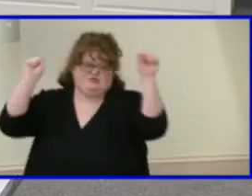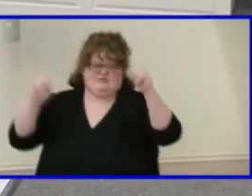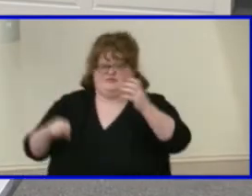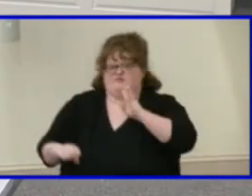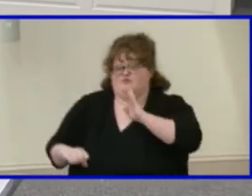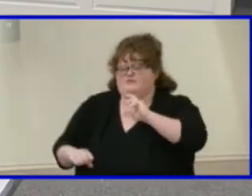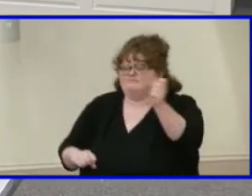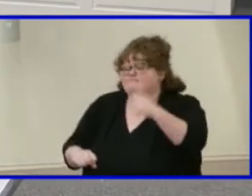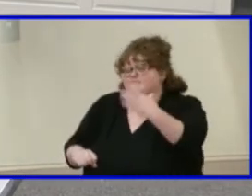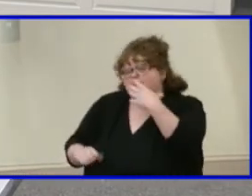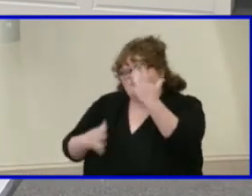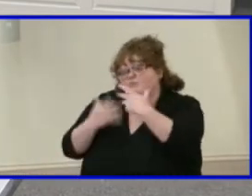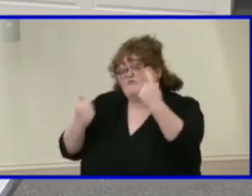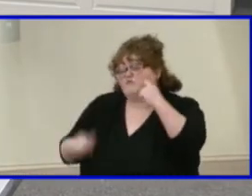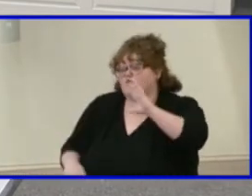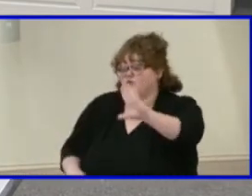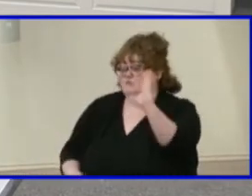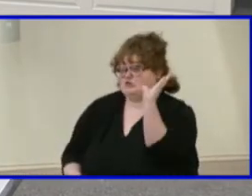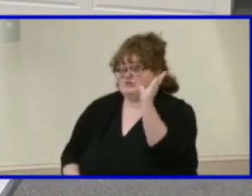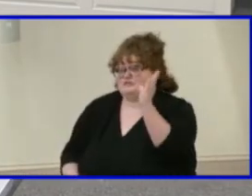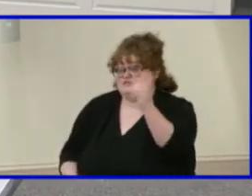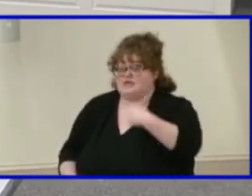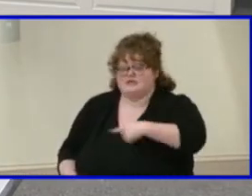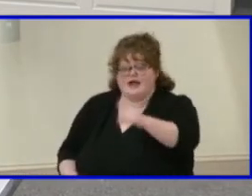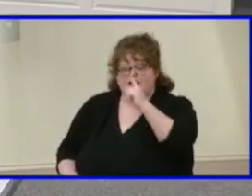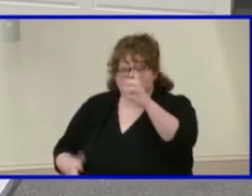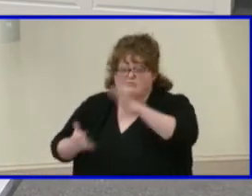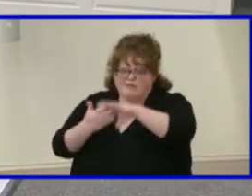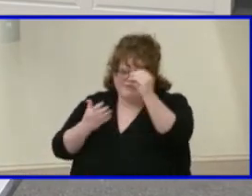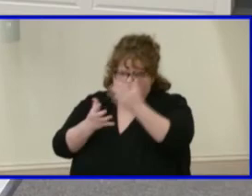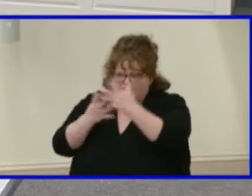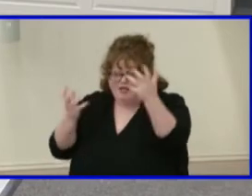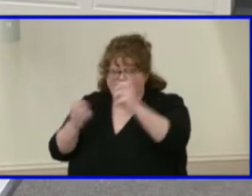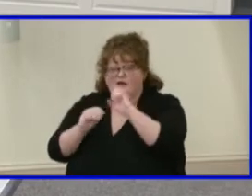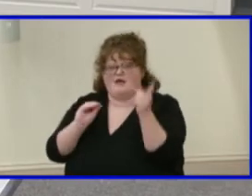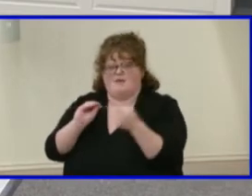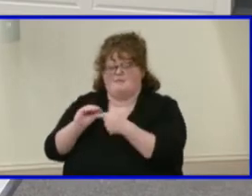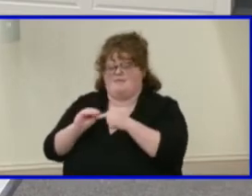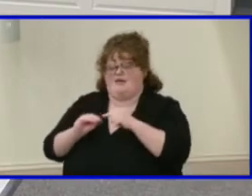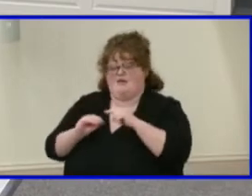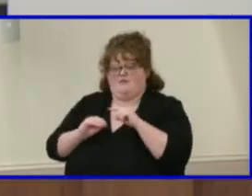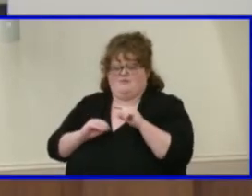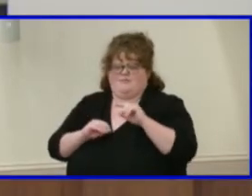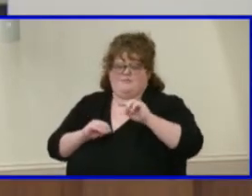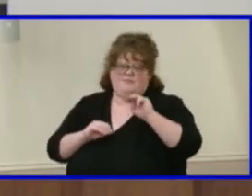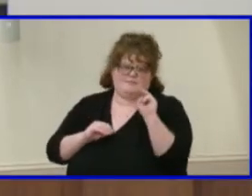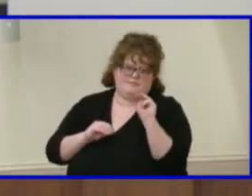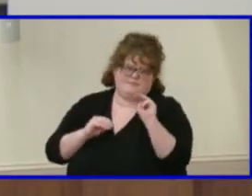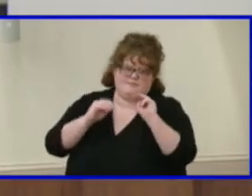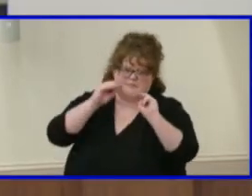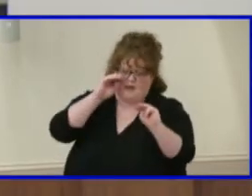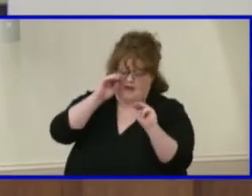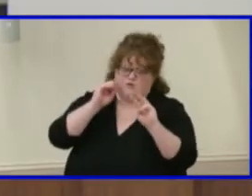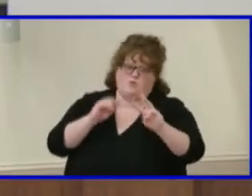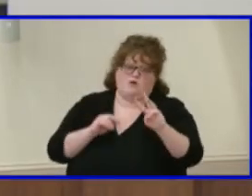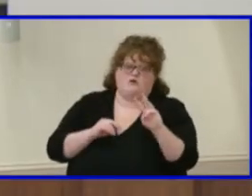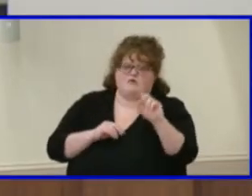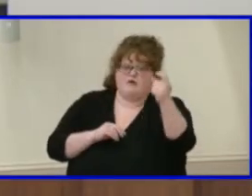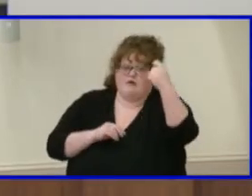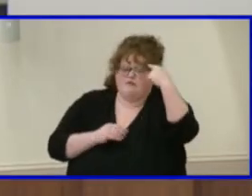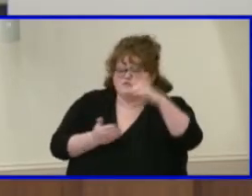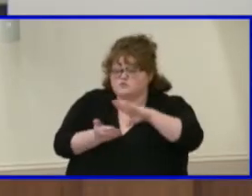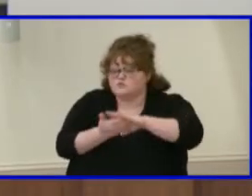presentation. I know I learned a lot about Maggie Walker and the whole selection process and and our process and